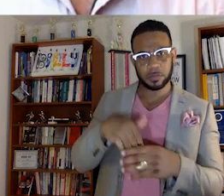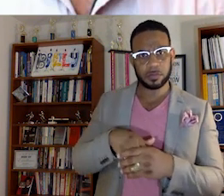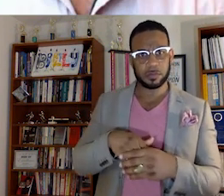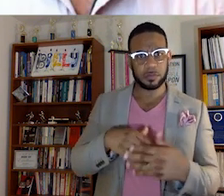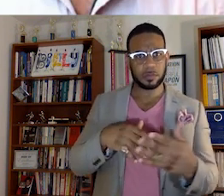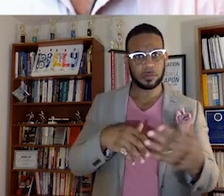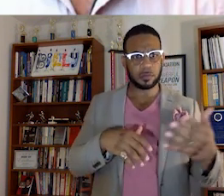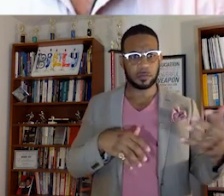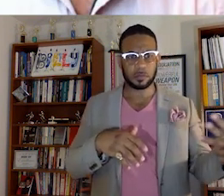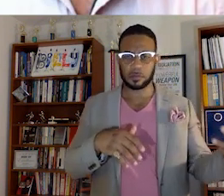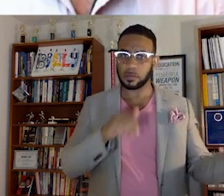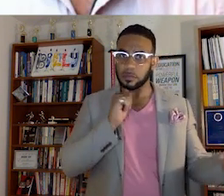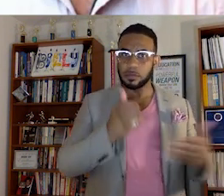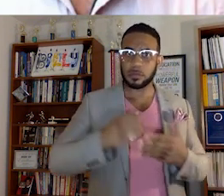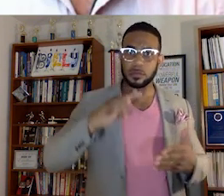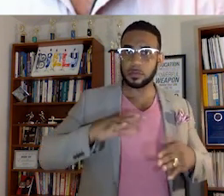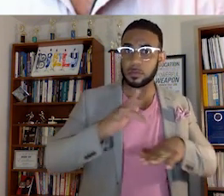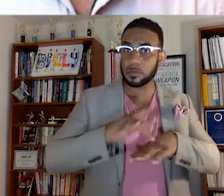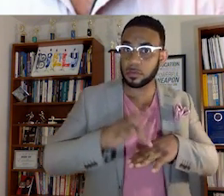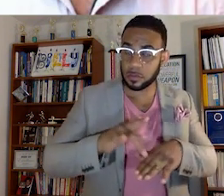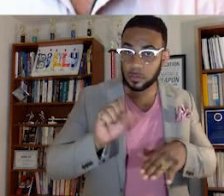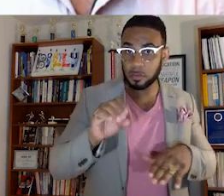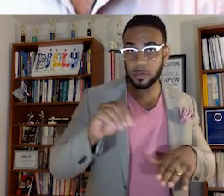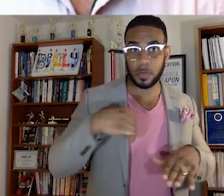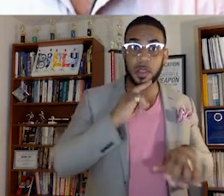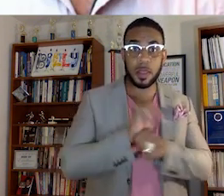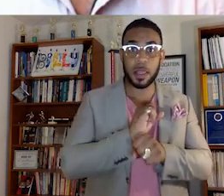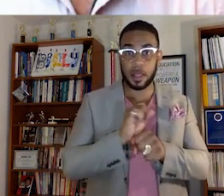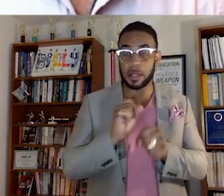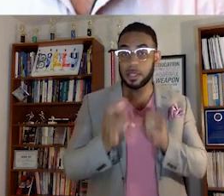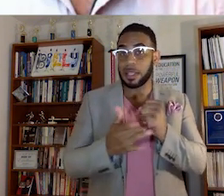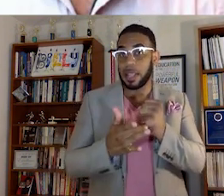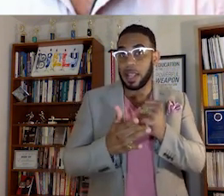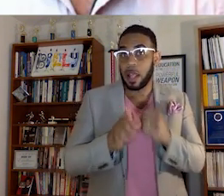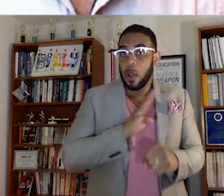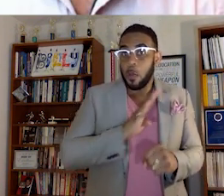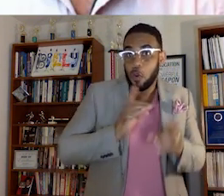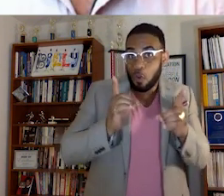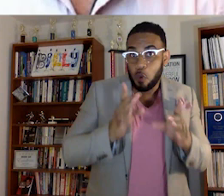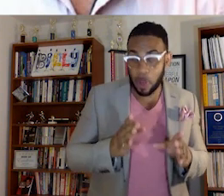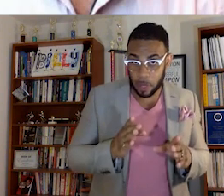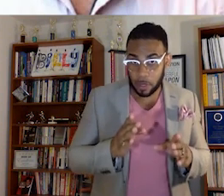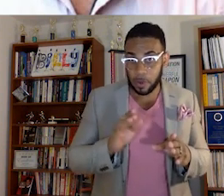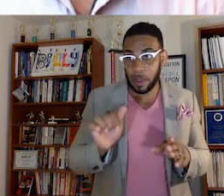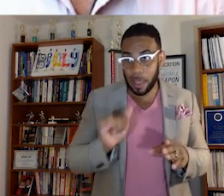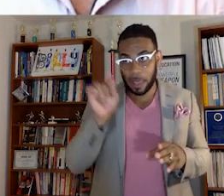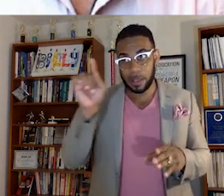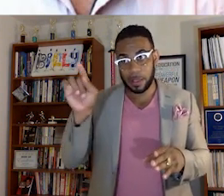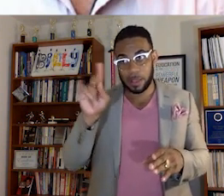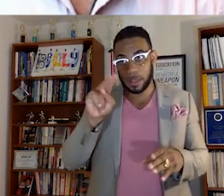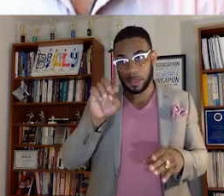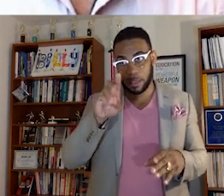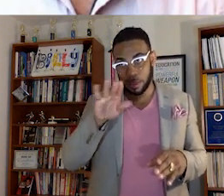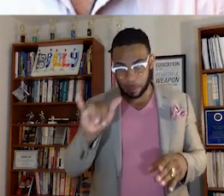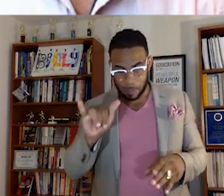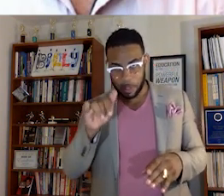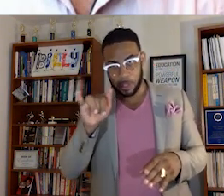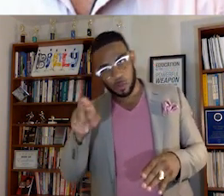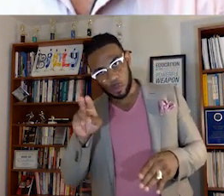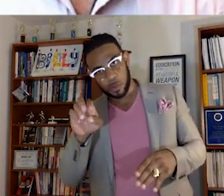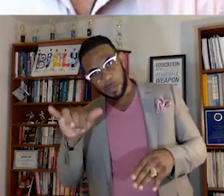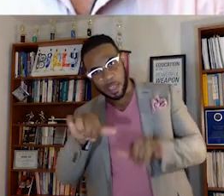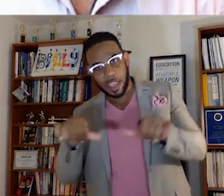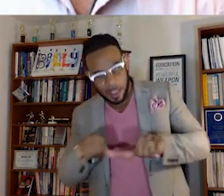nonprofit space. Nate I'm actually the technology board director at the NSBE Junior Bay Area.